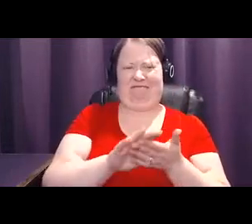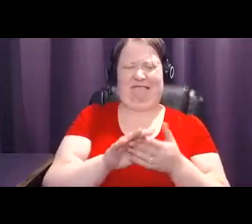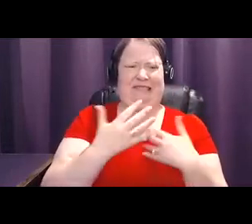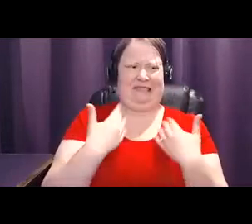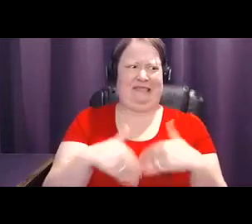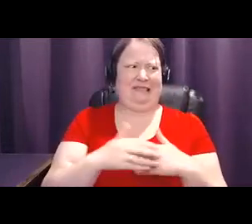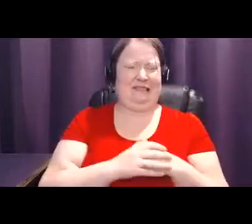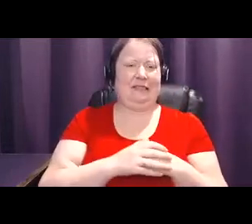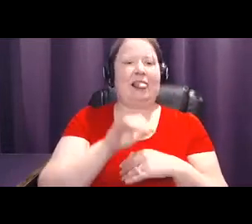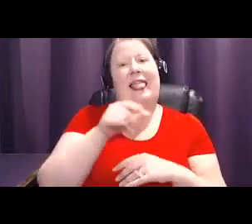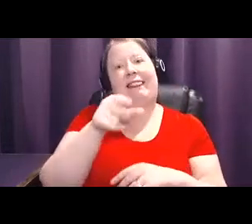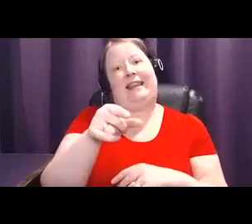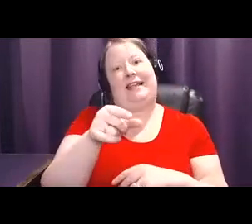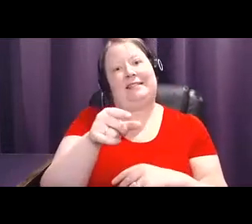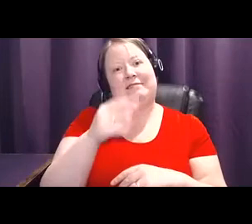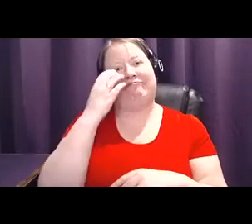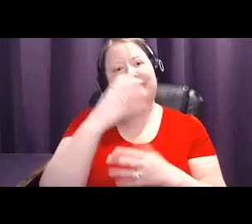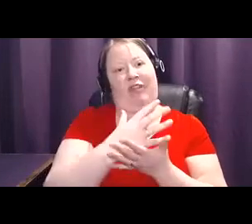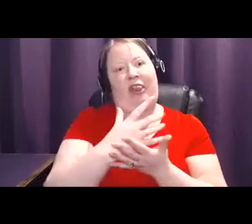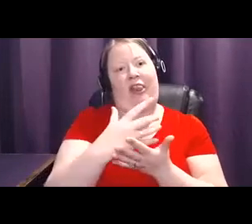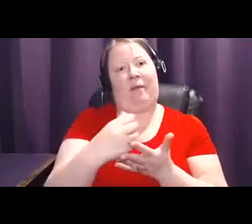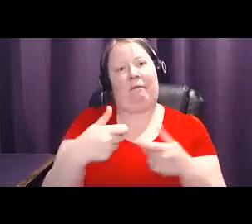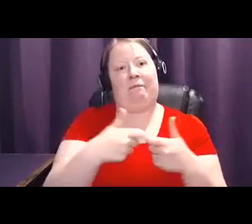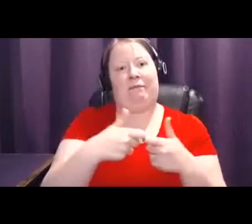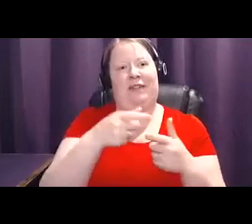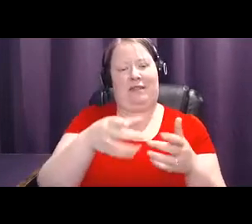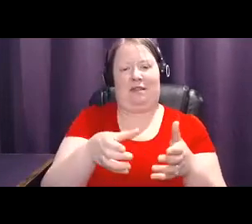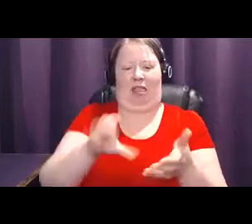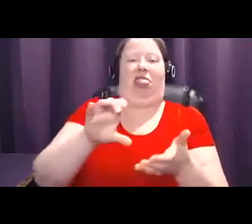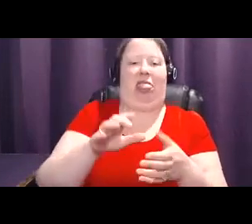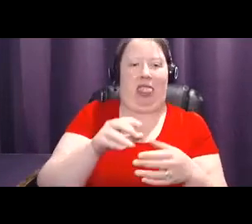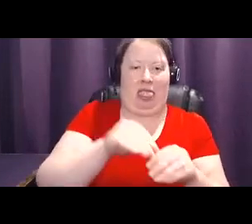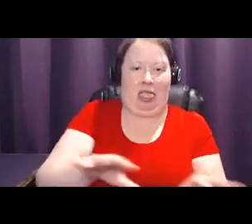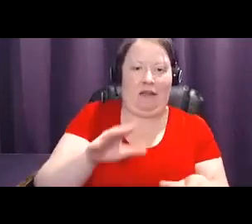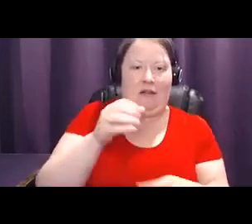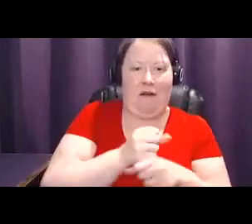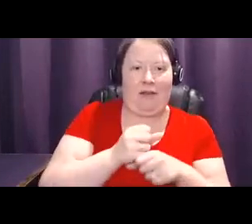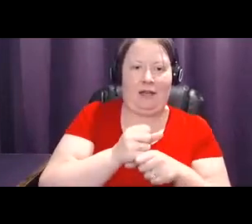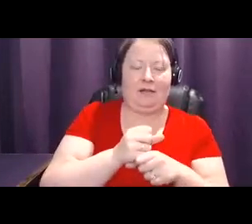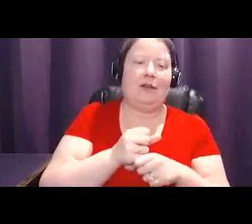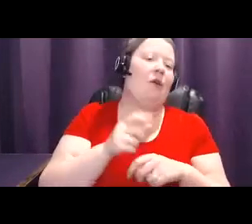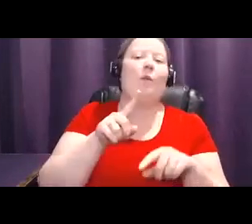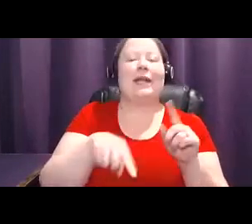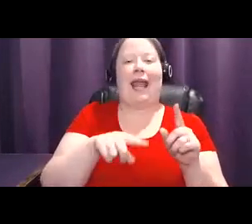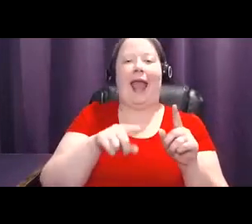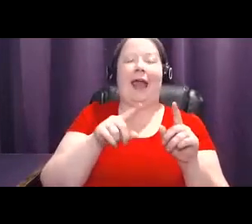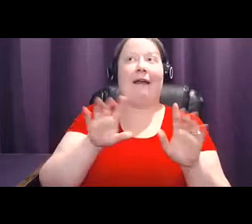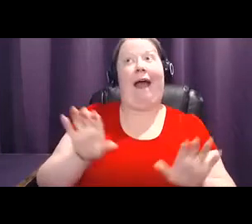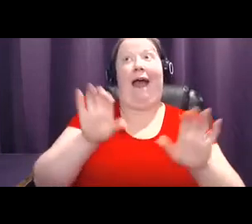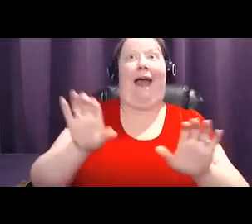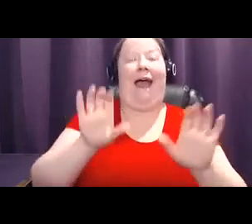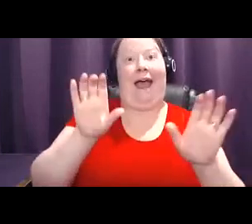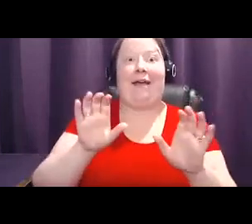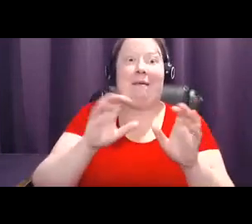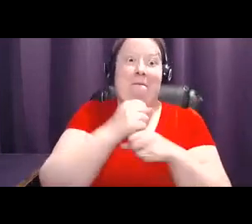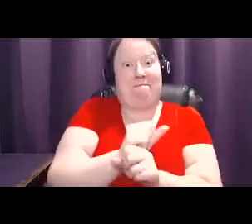Kind of like this. And this. We can't magically make it pleasant by sugarcoating it, but we can give you